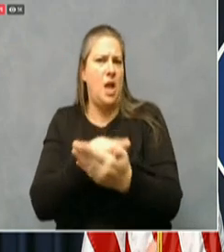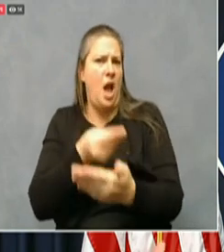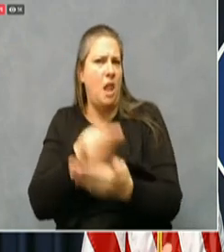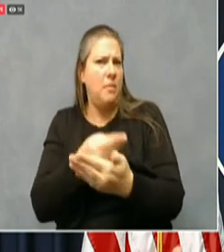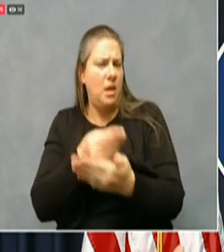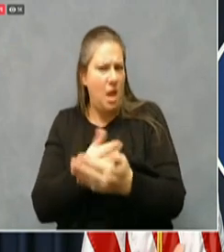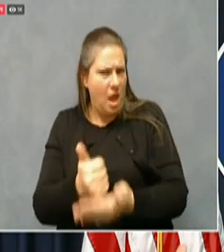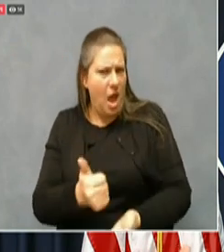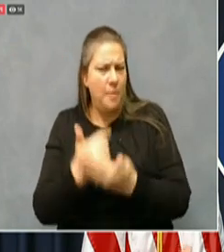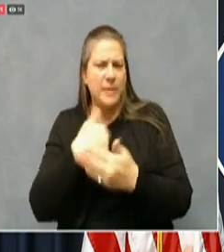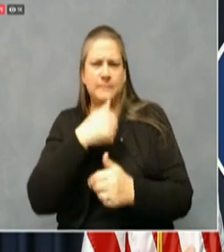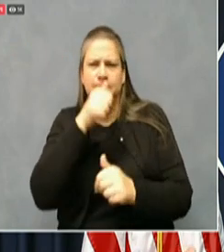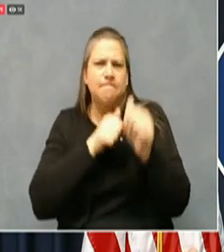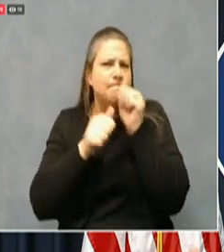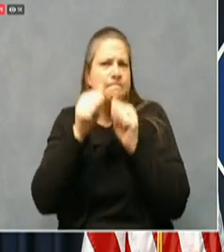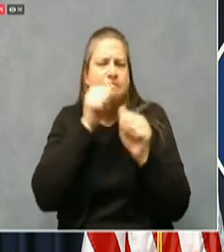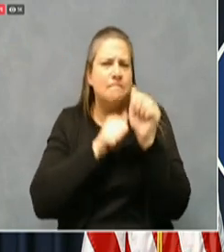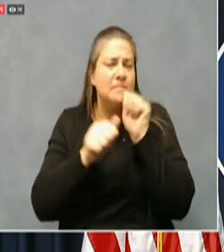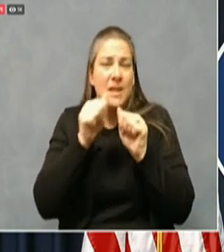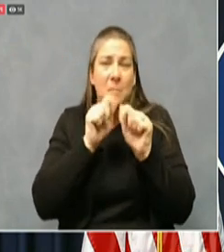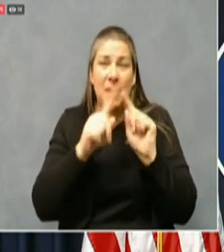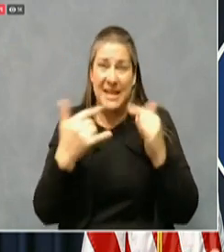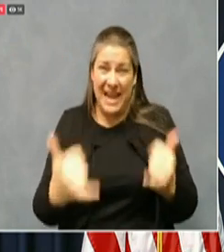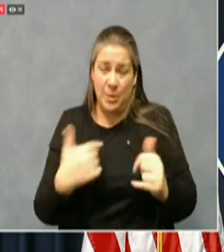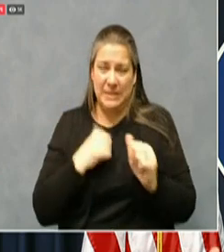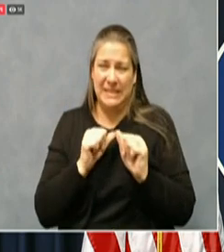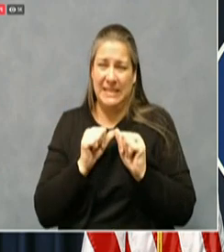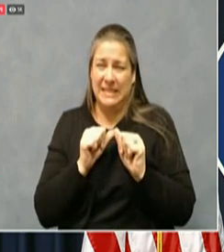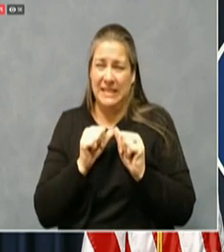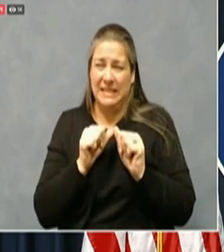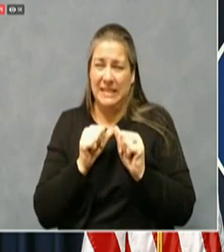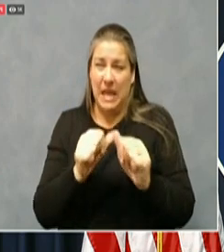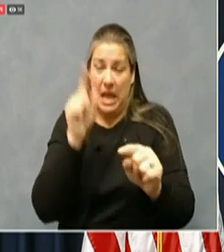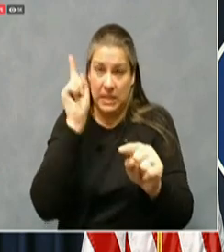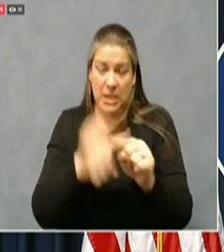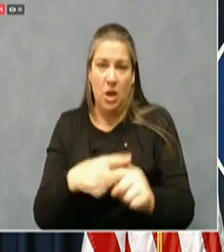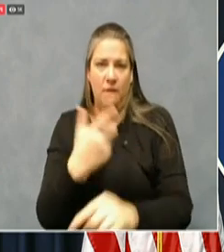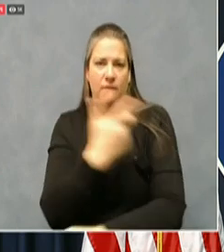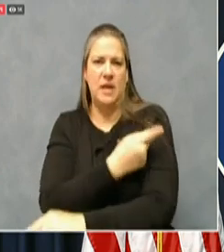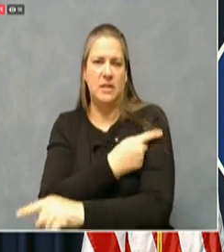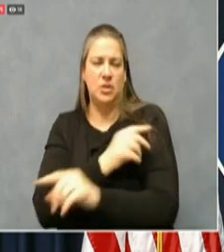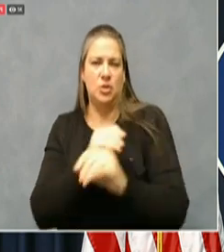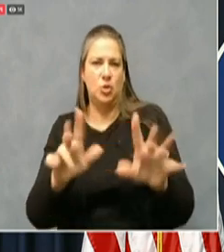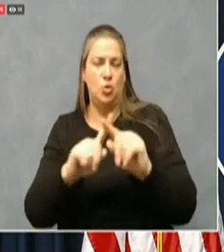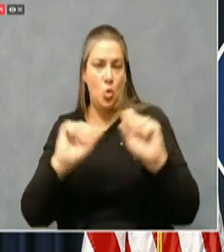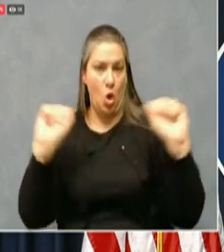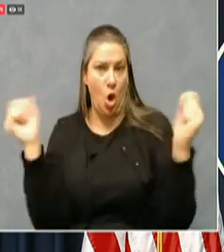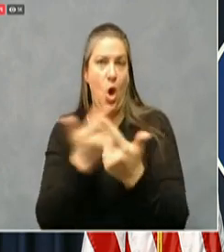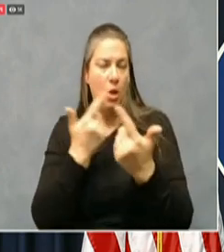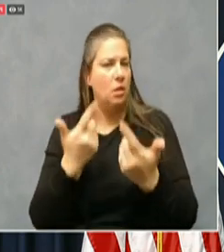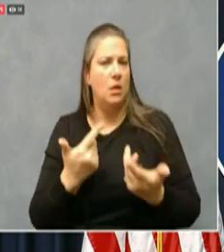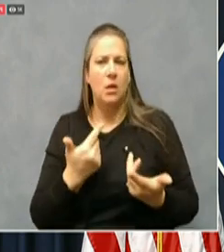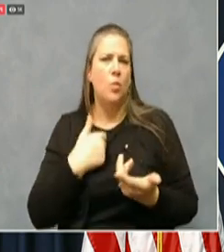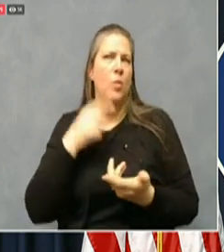is going to continue until we can get everybody vaccinated and we're going to need the continued help of the federal government.